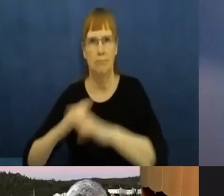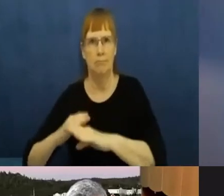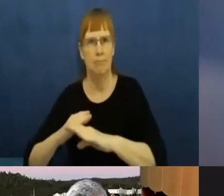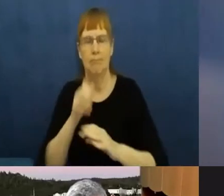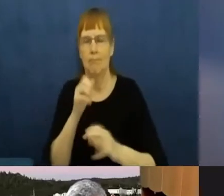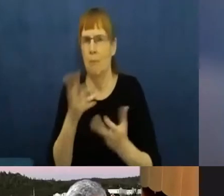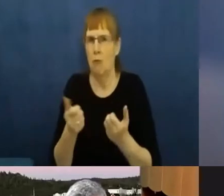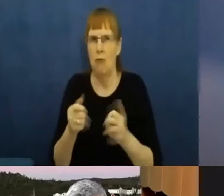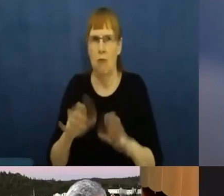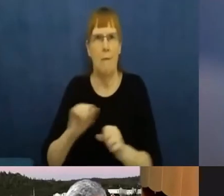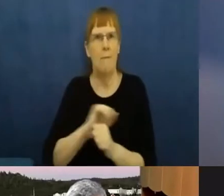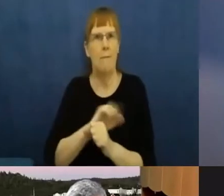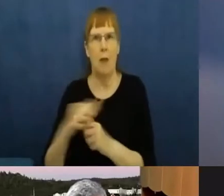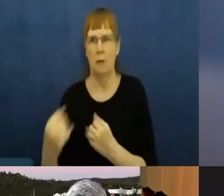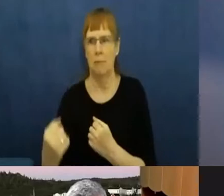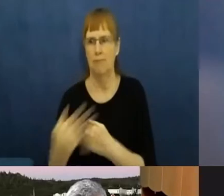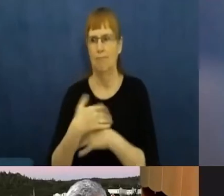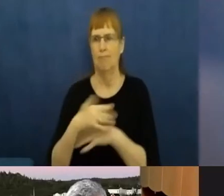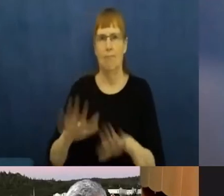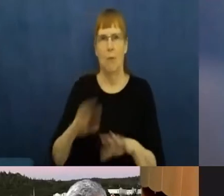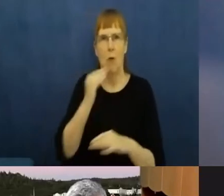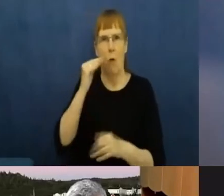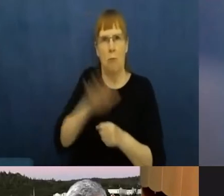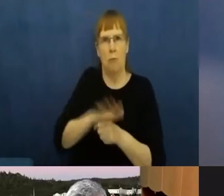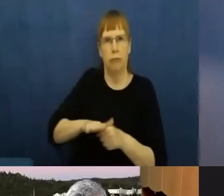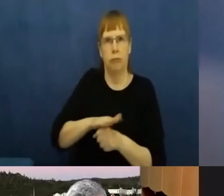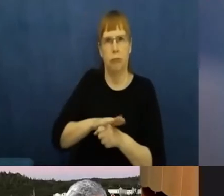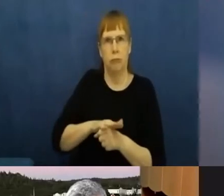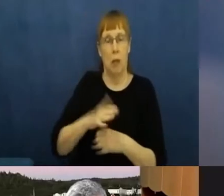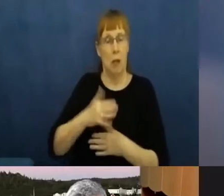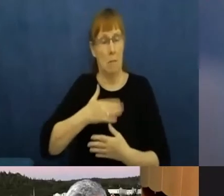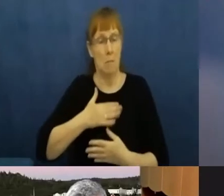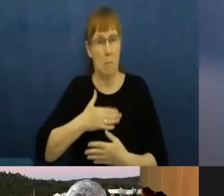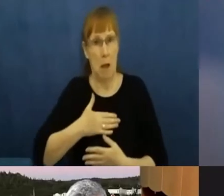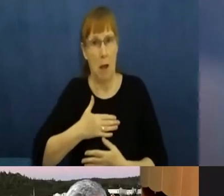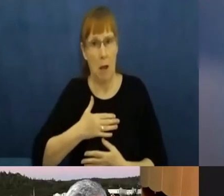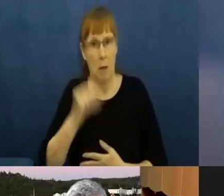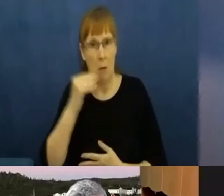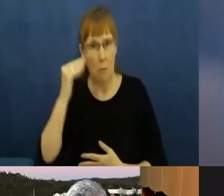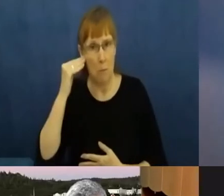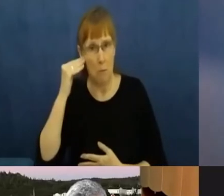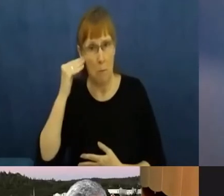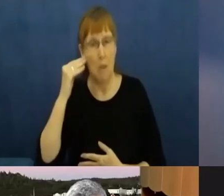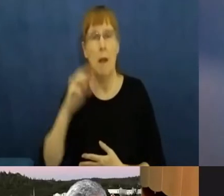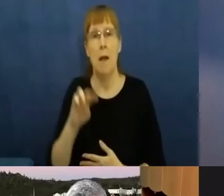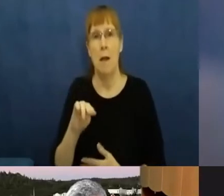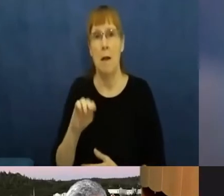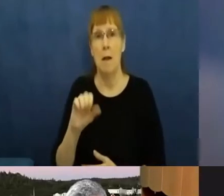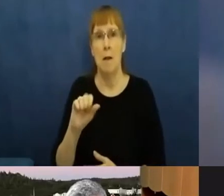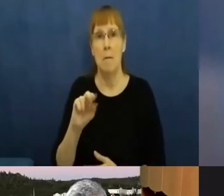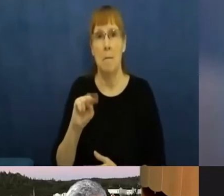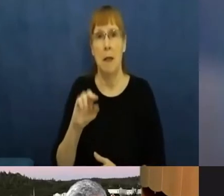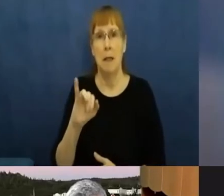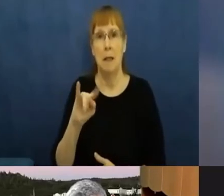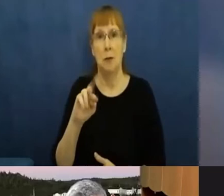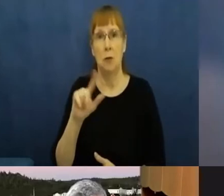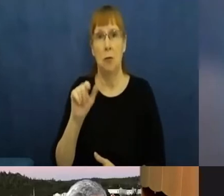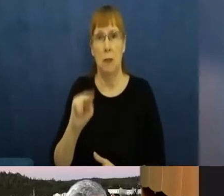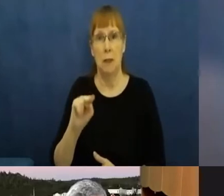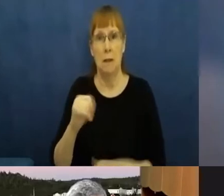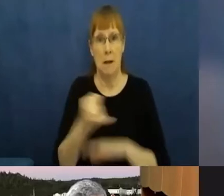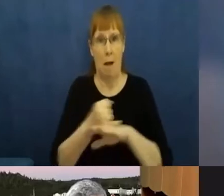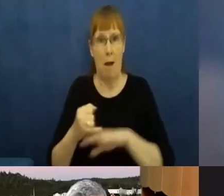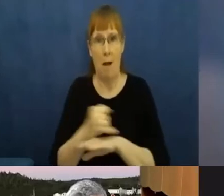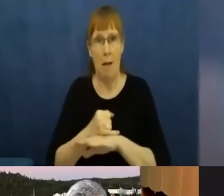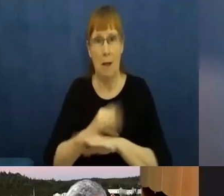their community. My own First Nation on Manitoulin Island put up a blockade and did not allow anybody, even band members, in or out.